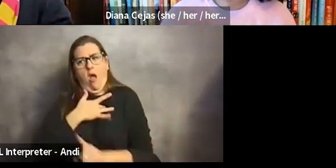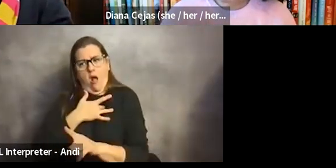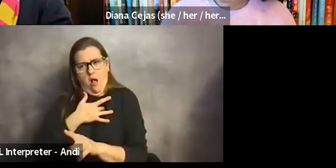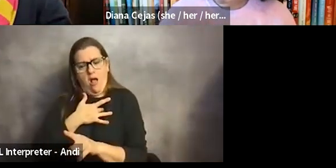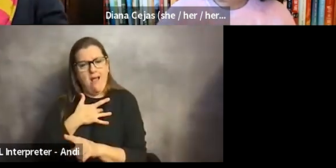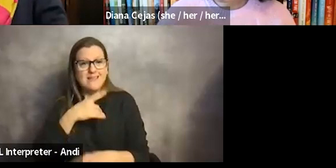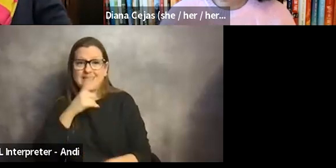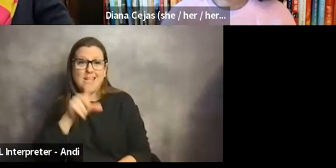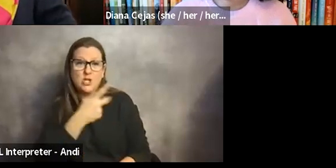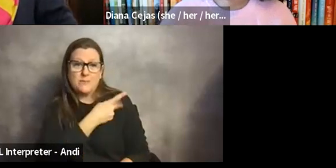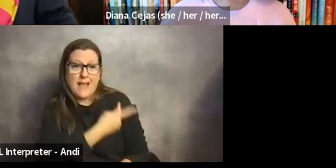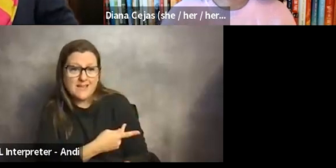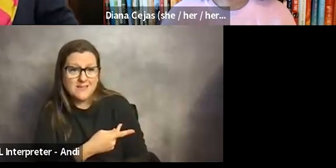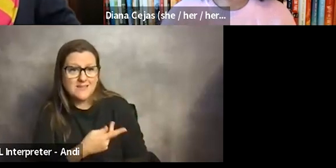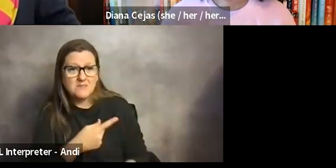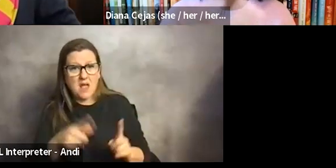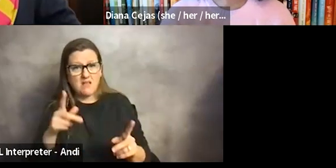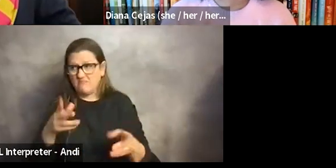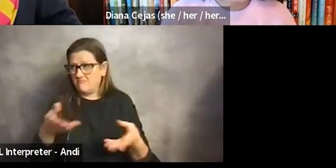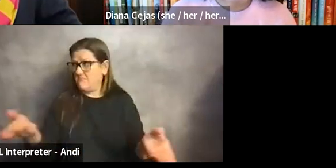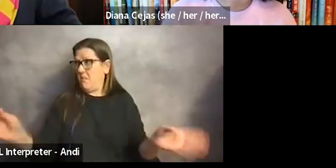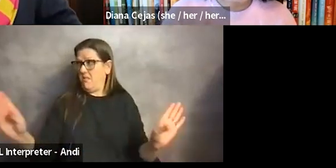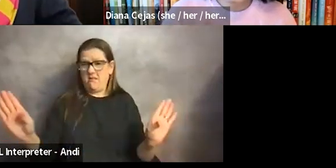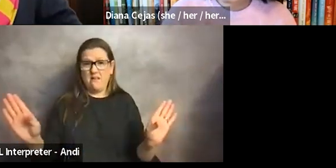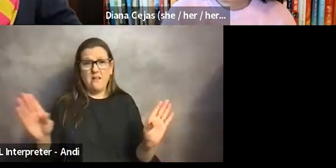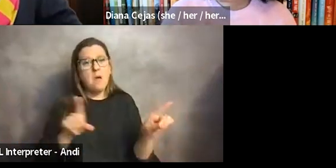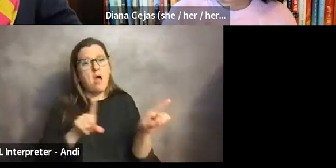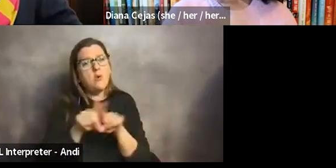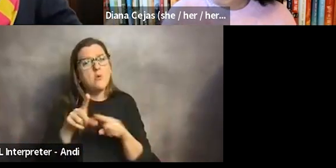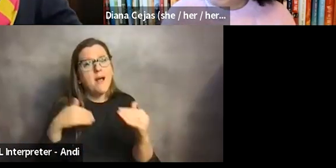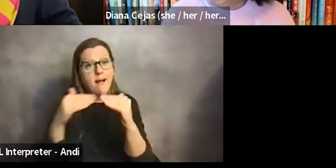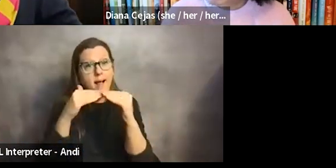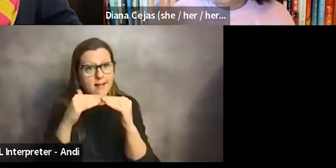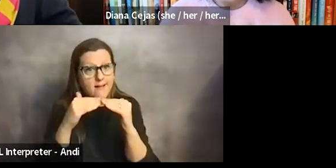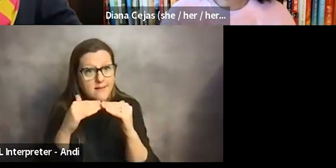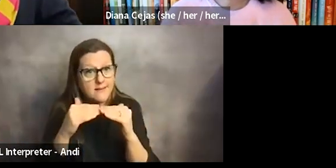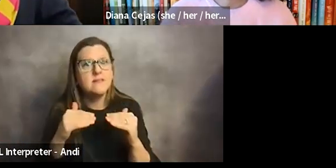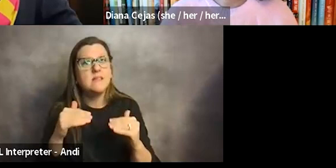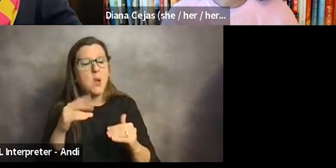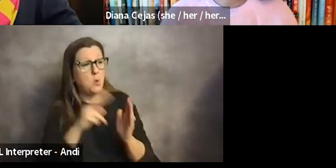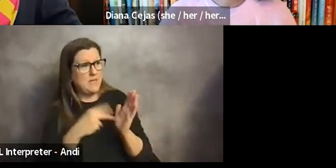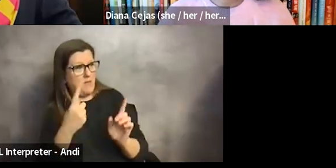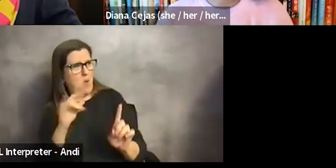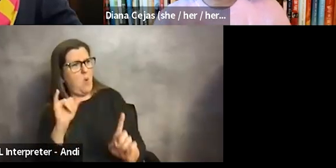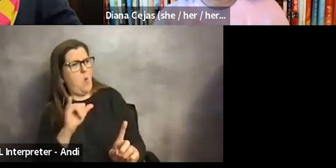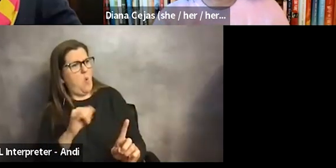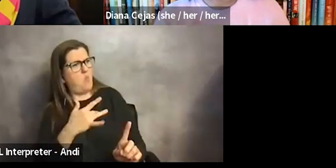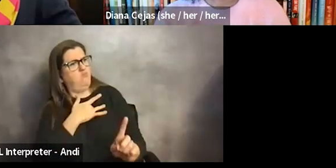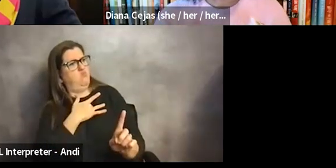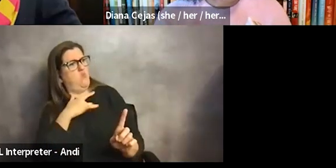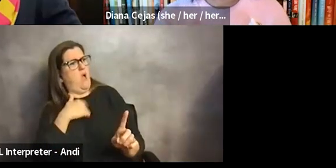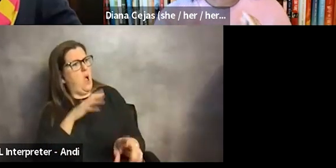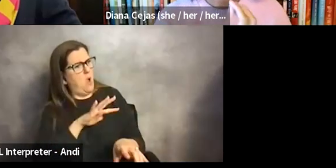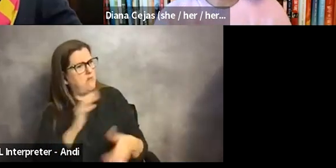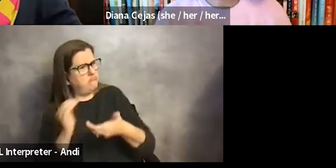patients and, uh, people and the general public. It's also my colleagues where they will read something and think, Hey, this is really something that I want to work on you